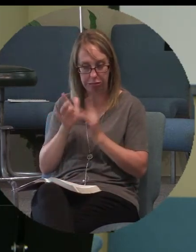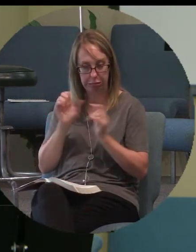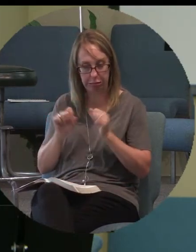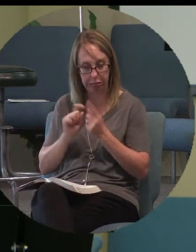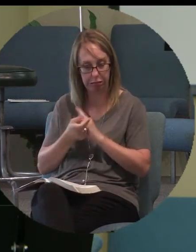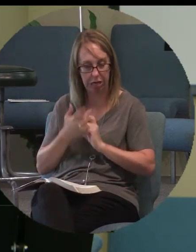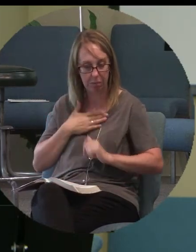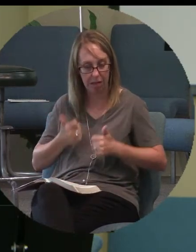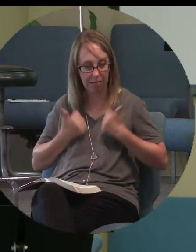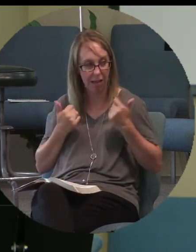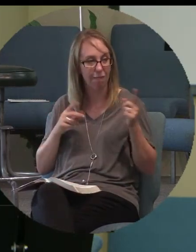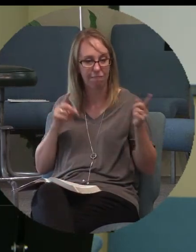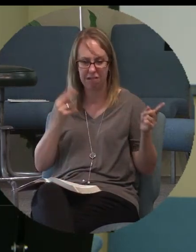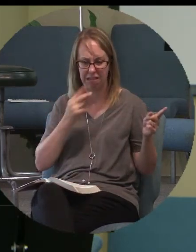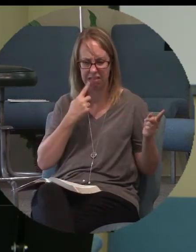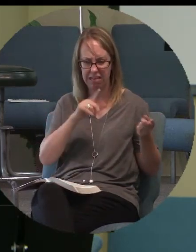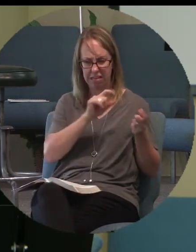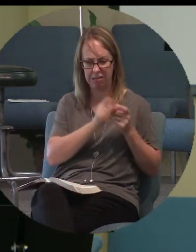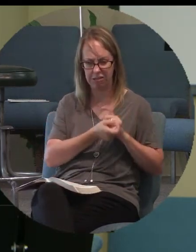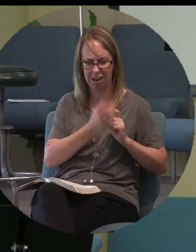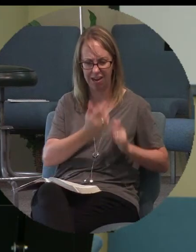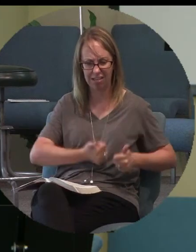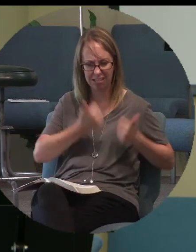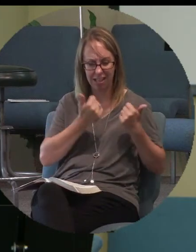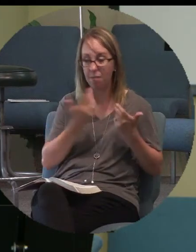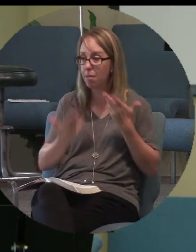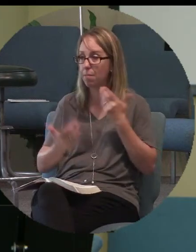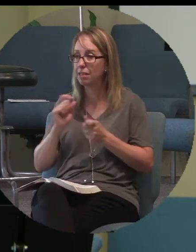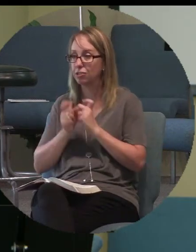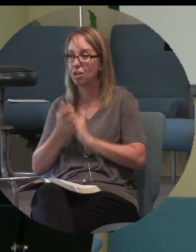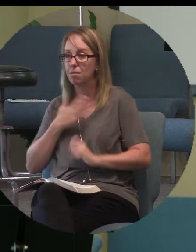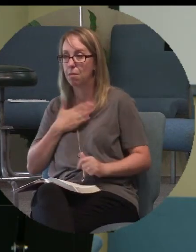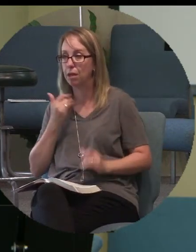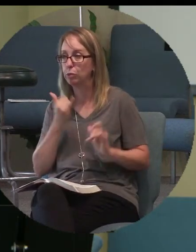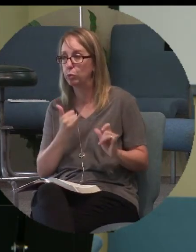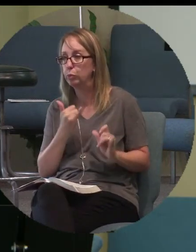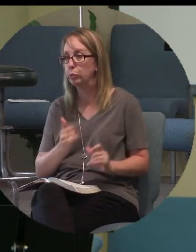he changed his life well maybe he can change mine too.